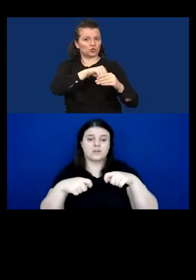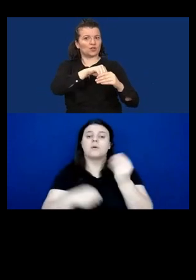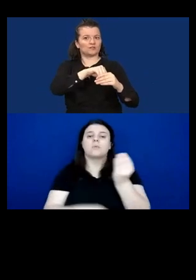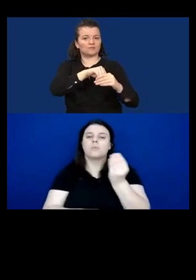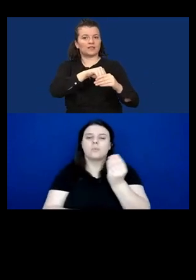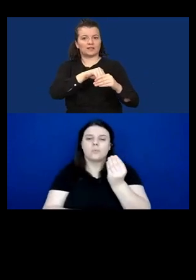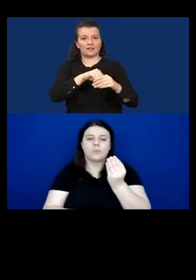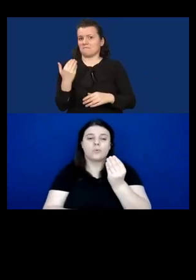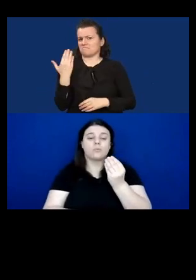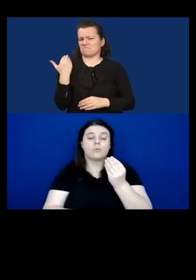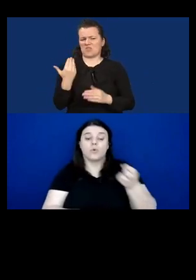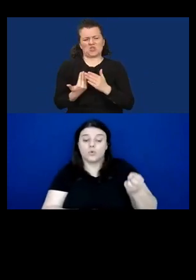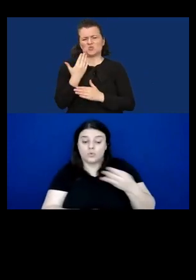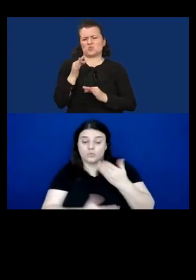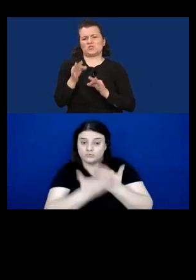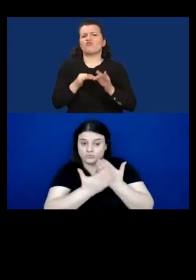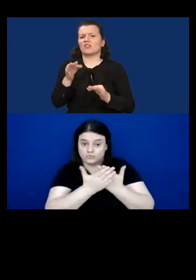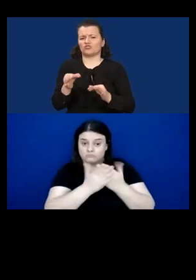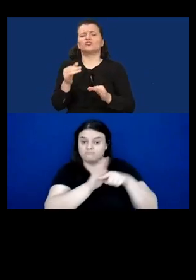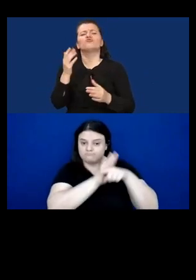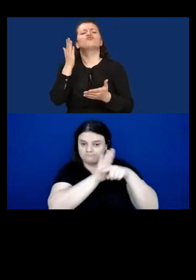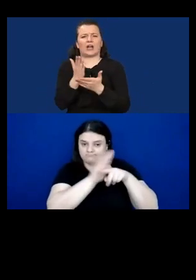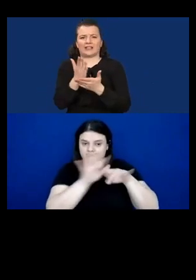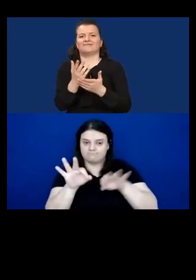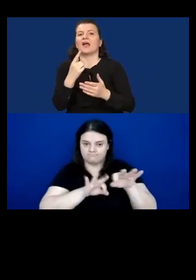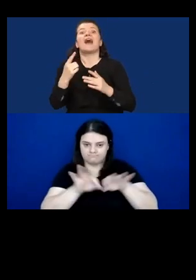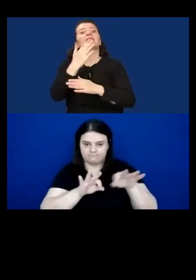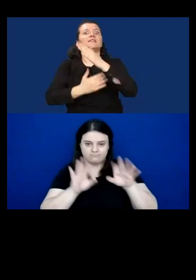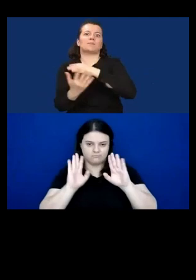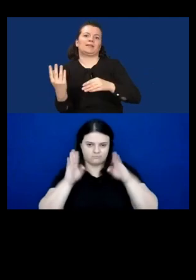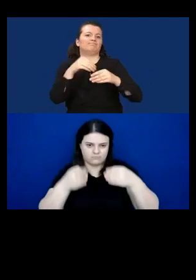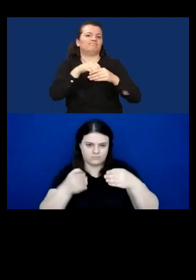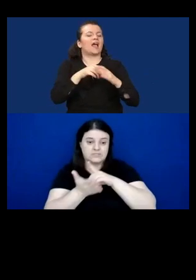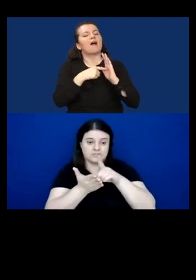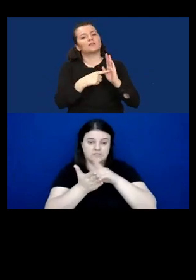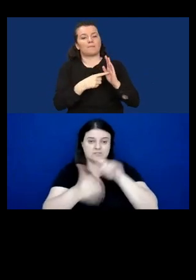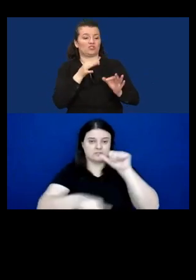recent strategic planning centered around digital transformation.